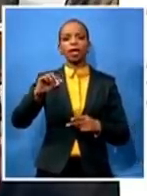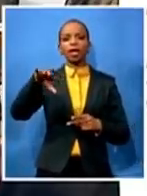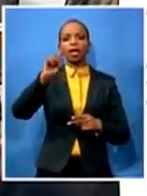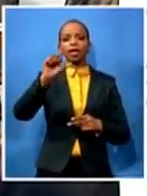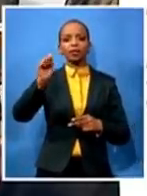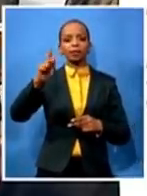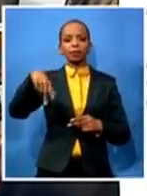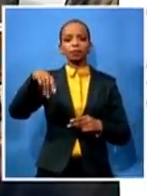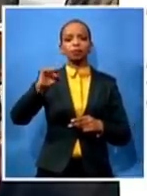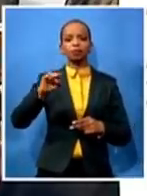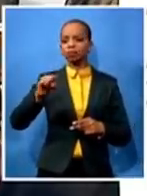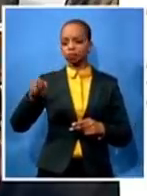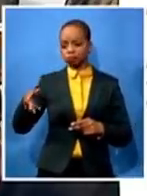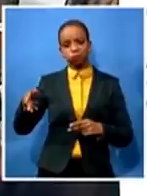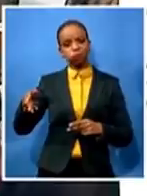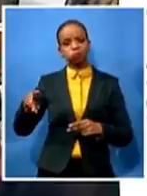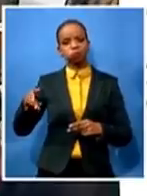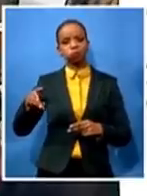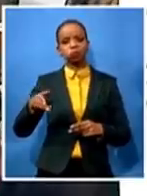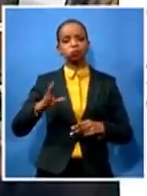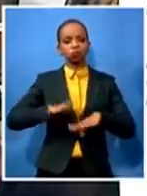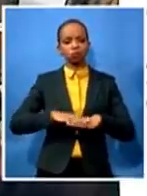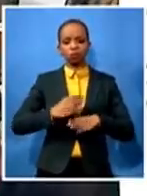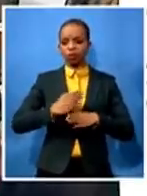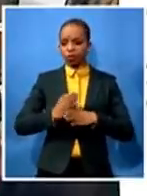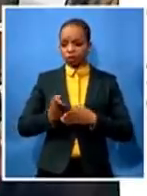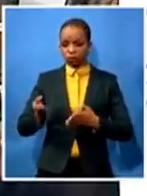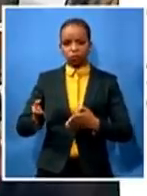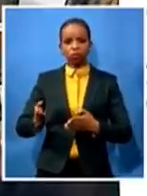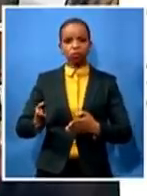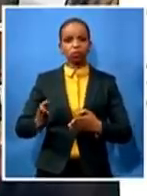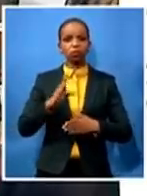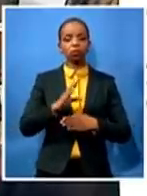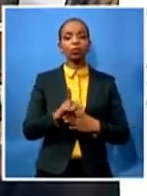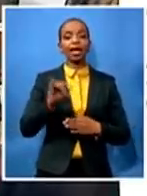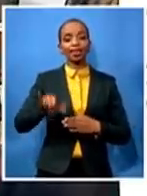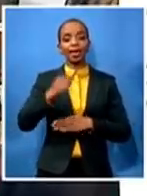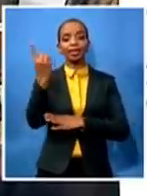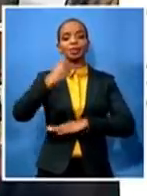on duty and strangely on that day they alleged that they knocked off at two in the morning